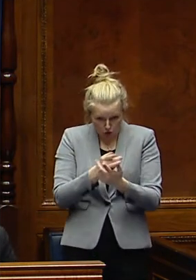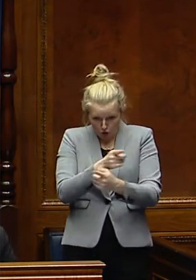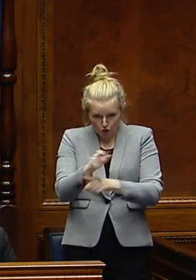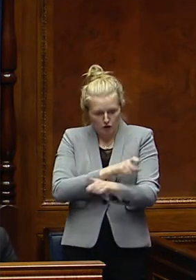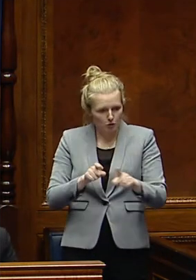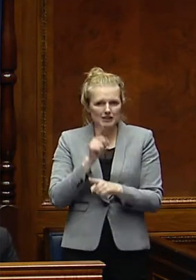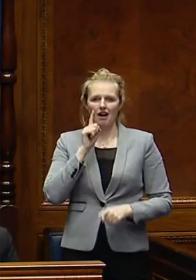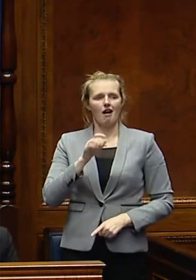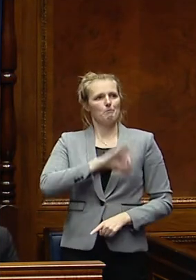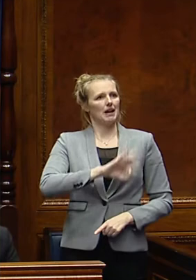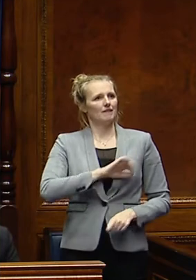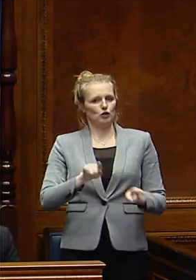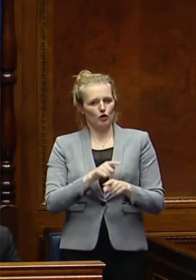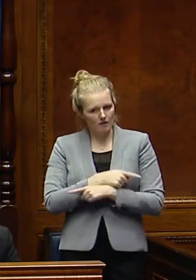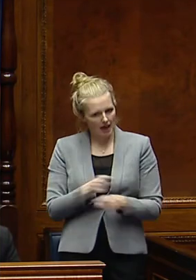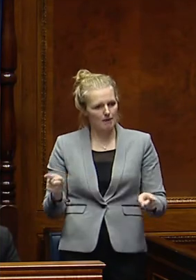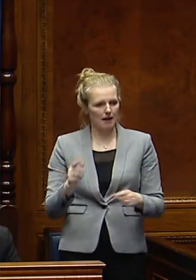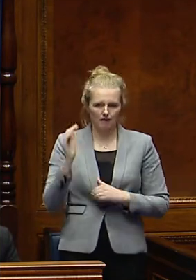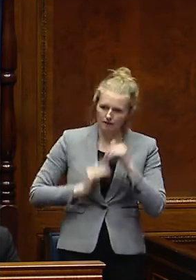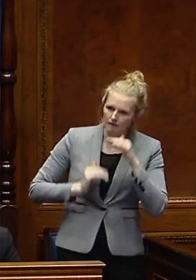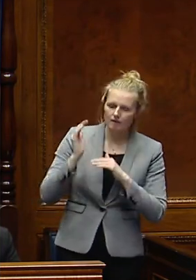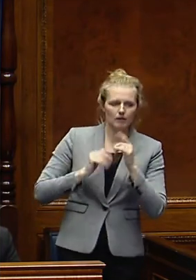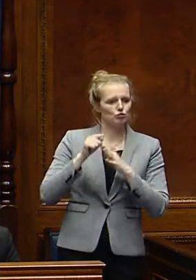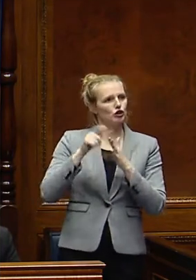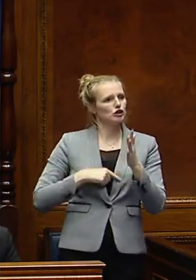communities see the benefits of major infrastructure projects?